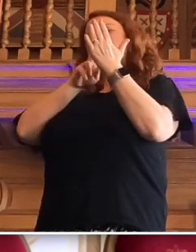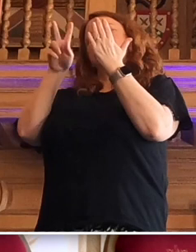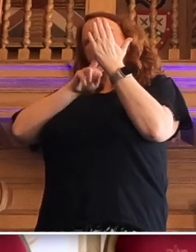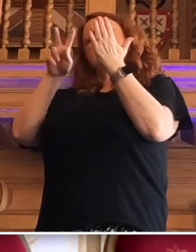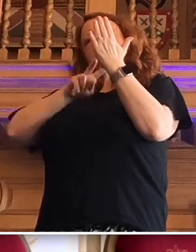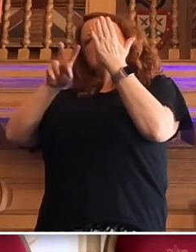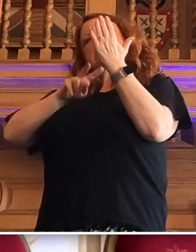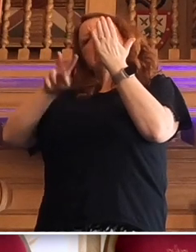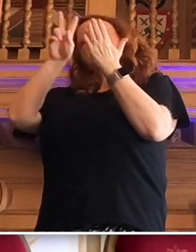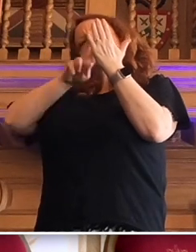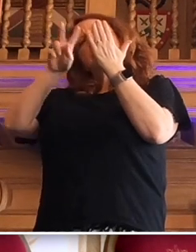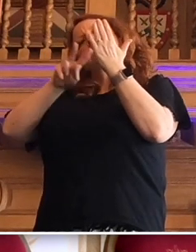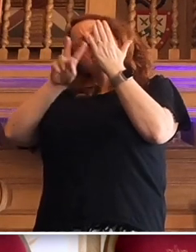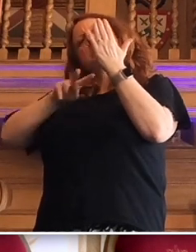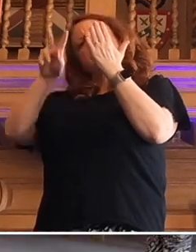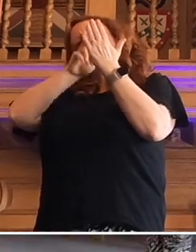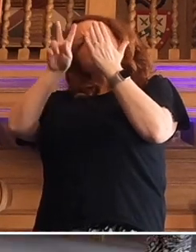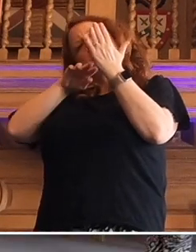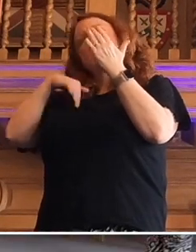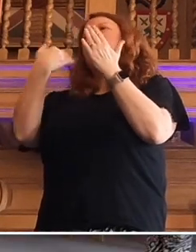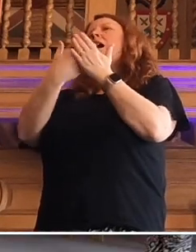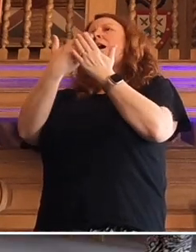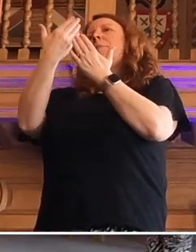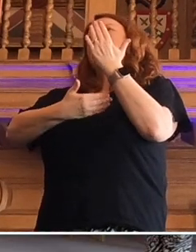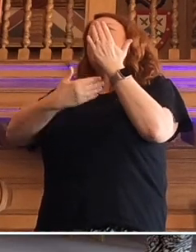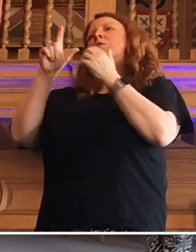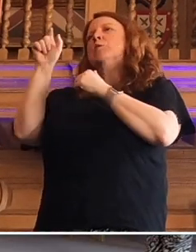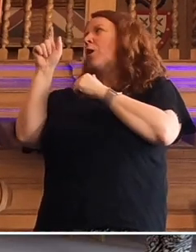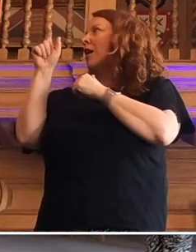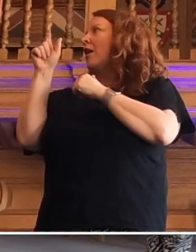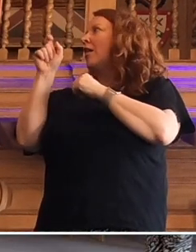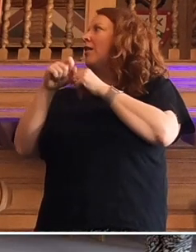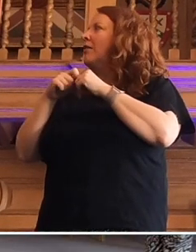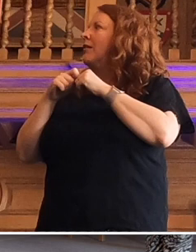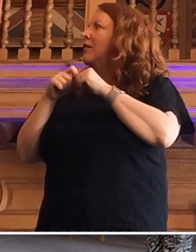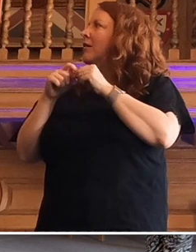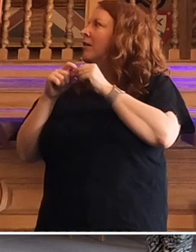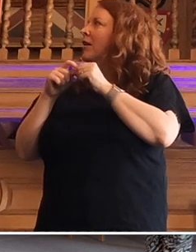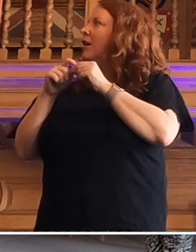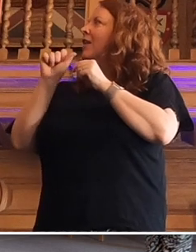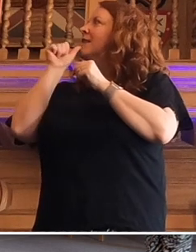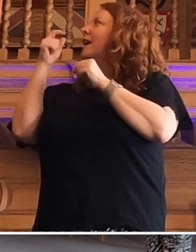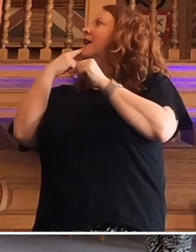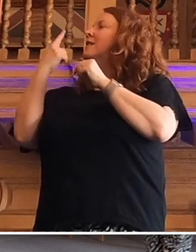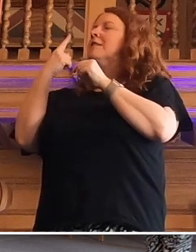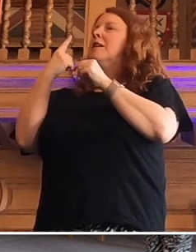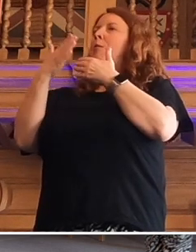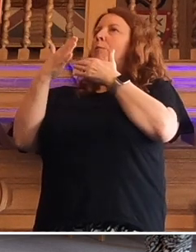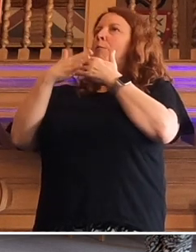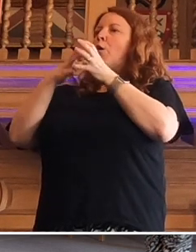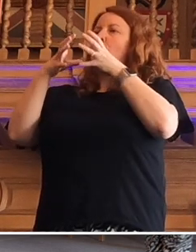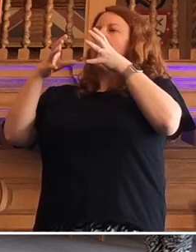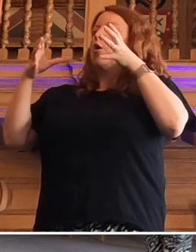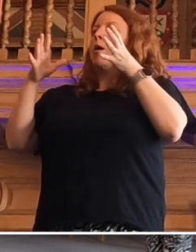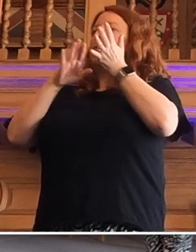of the technical document to find the next Labour government will amplify the Marmot cities like Greater Manchester and